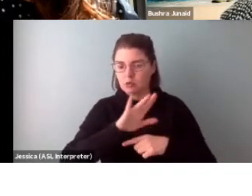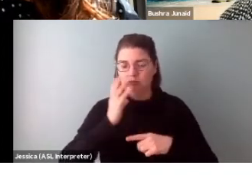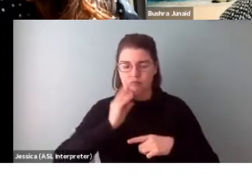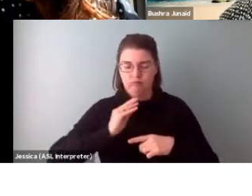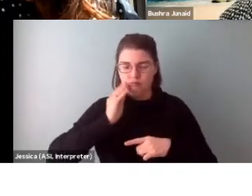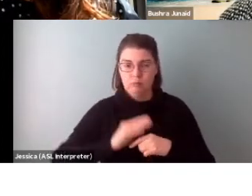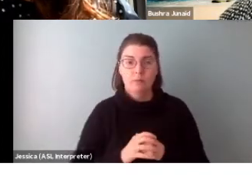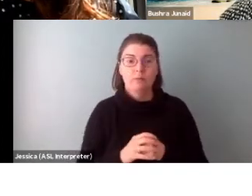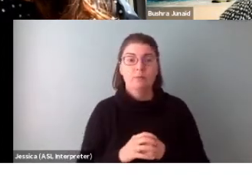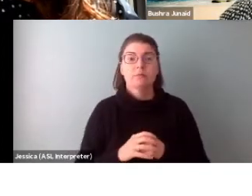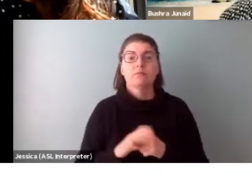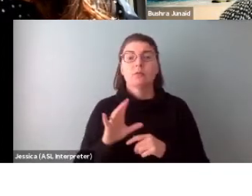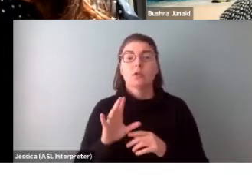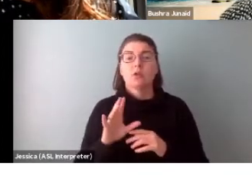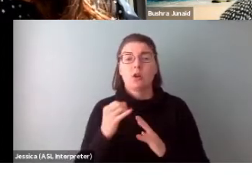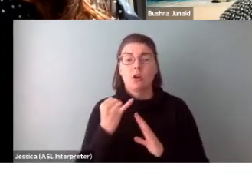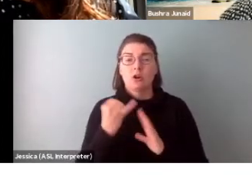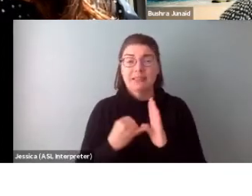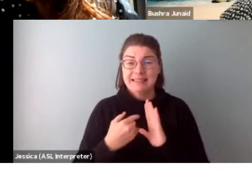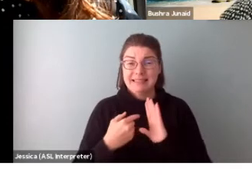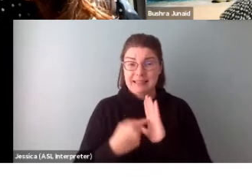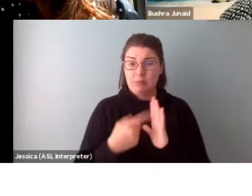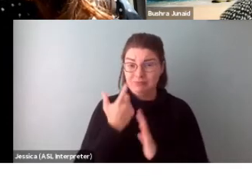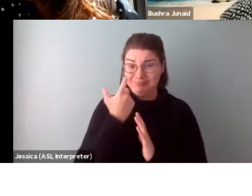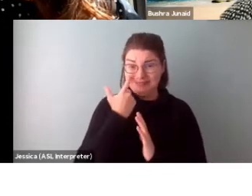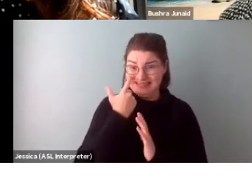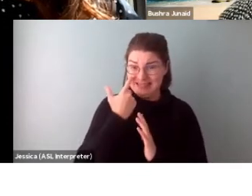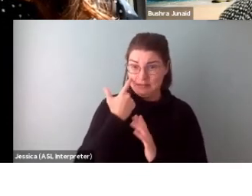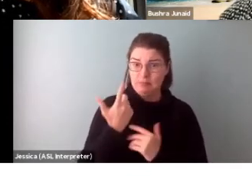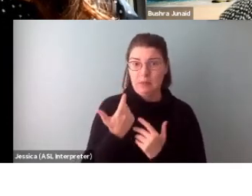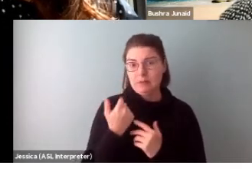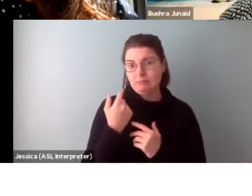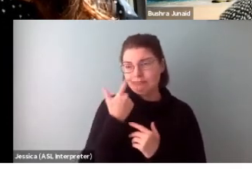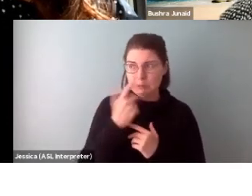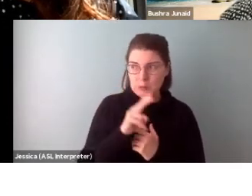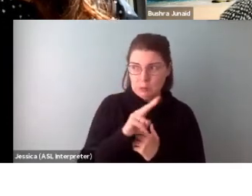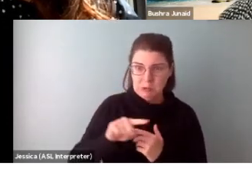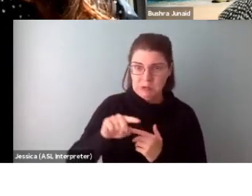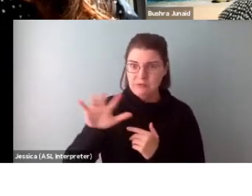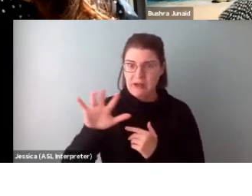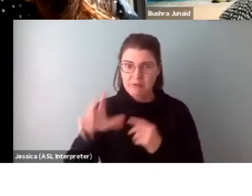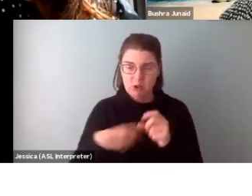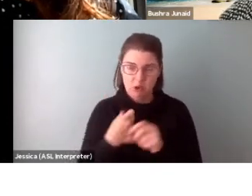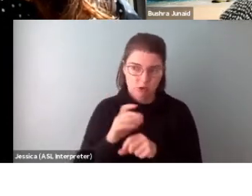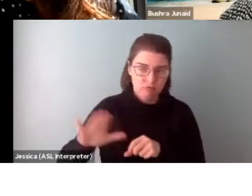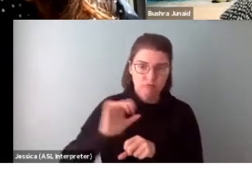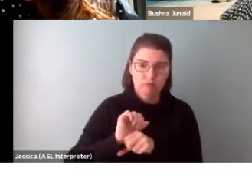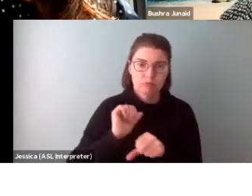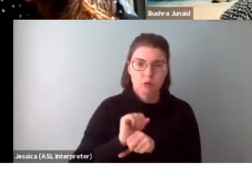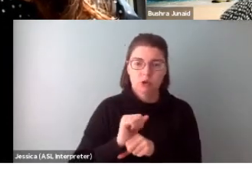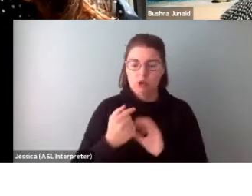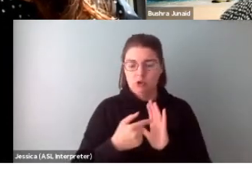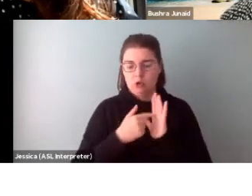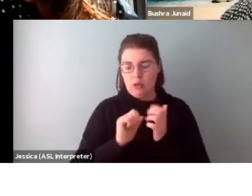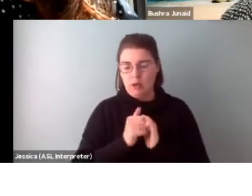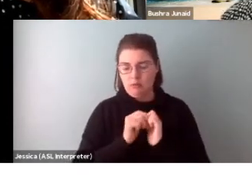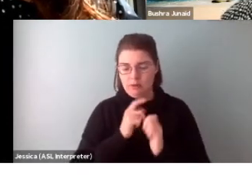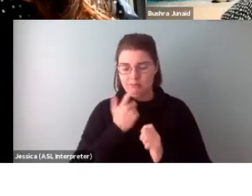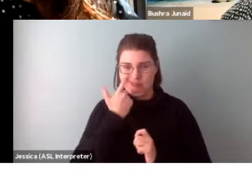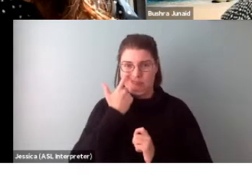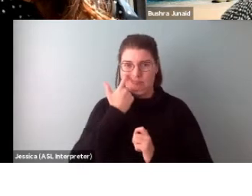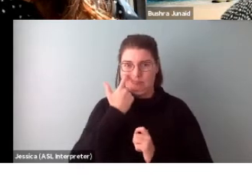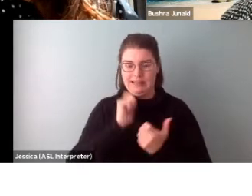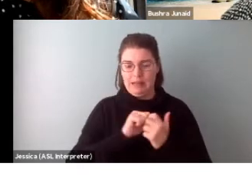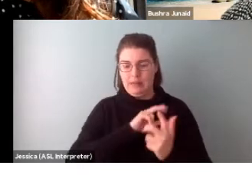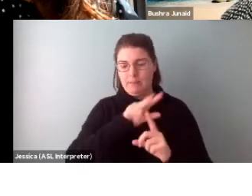Provide artistic examples that are recent, that have been produced in the past two to five years, and explain how they're relevant in terms of what